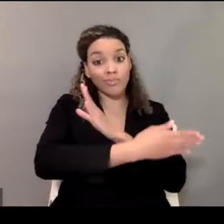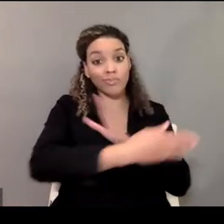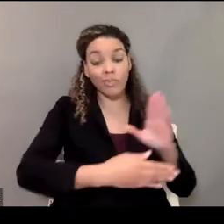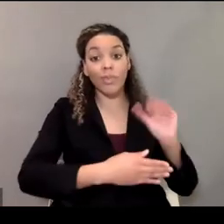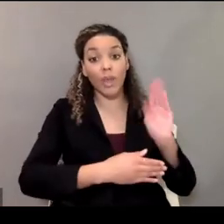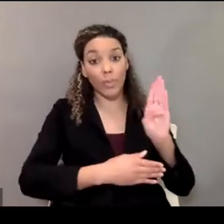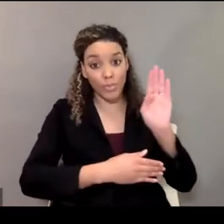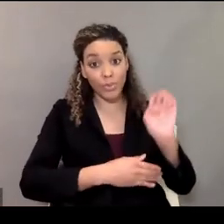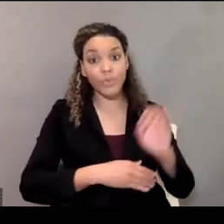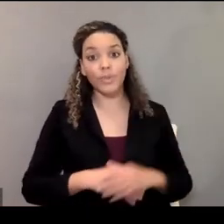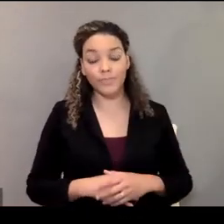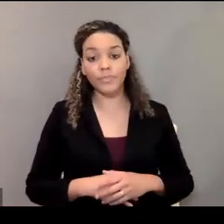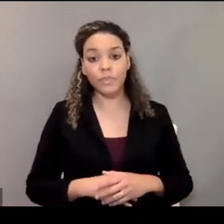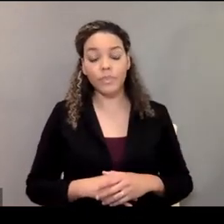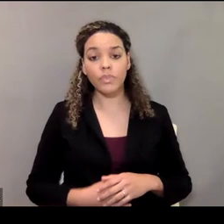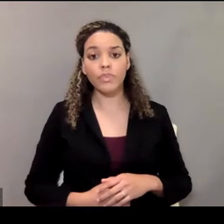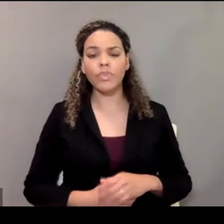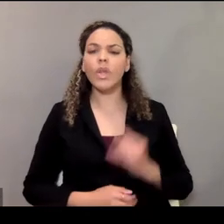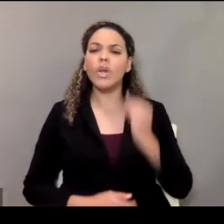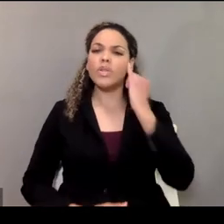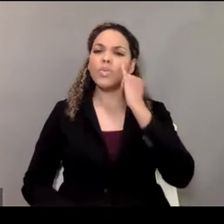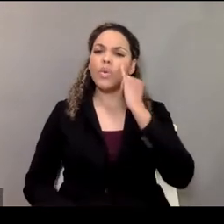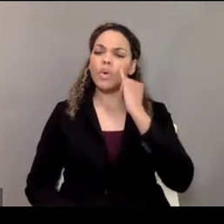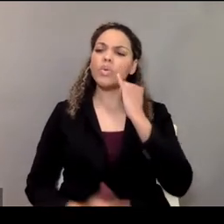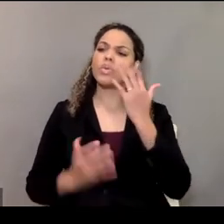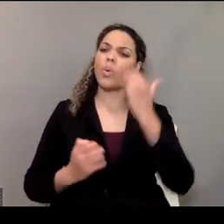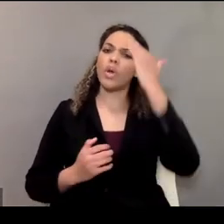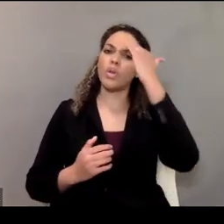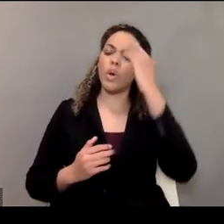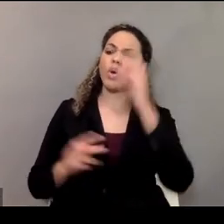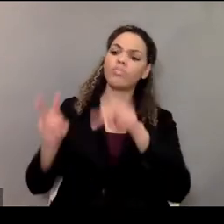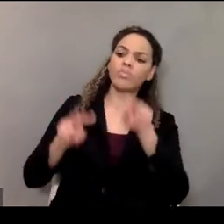You want to know the signs that someone may be experiencing